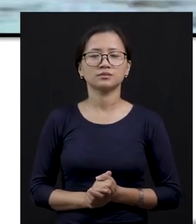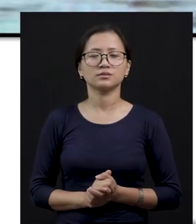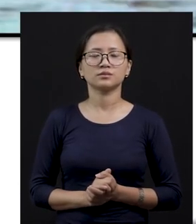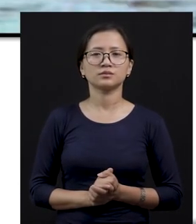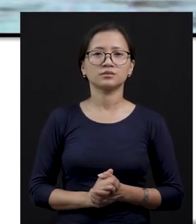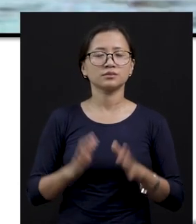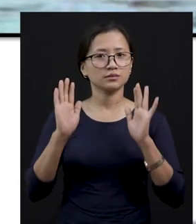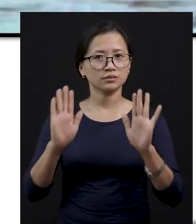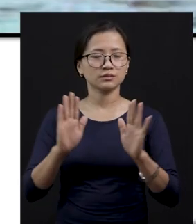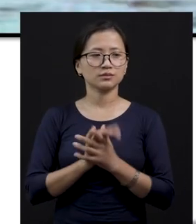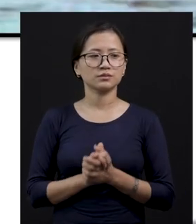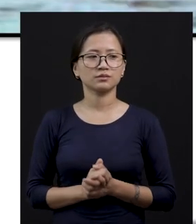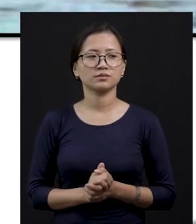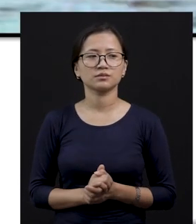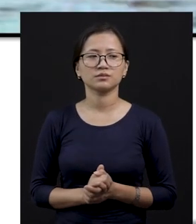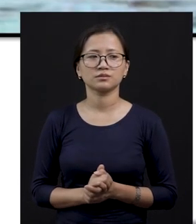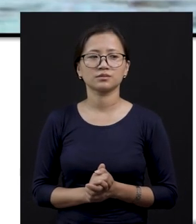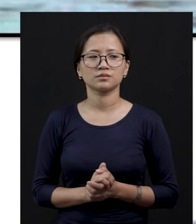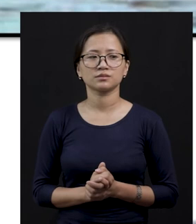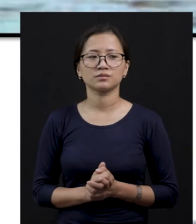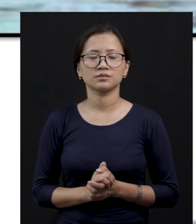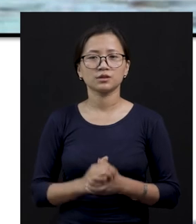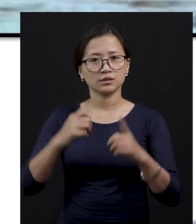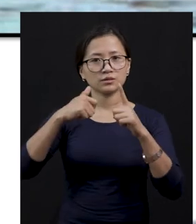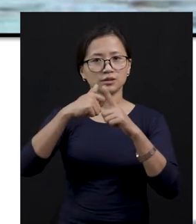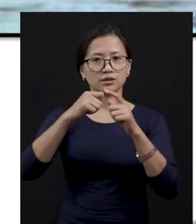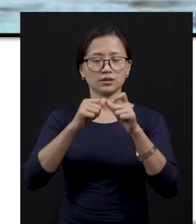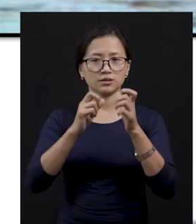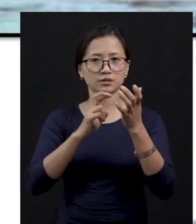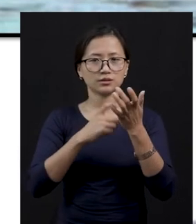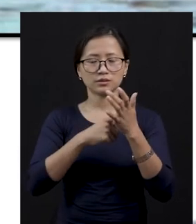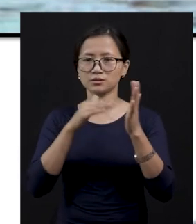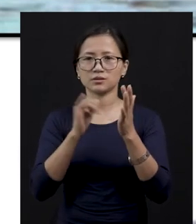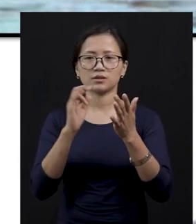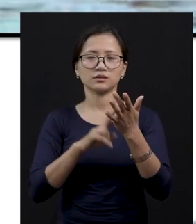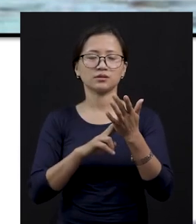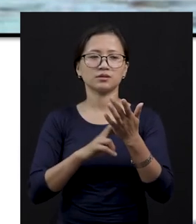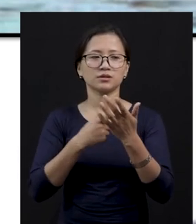Now, here we have Kaziranga National Park, okay?